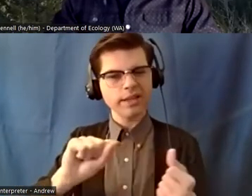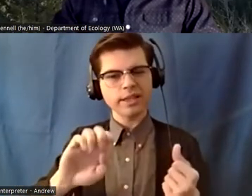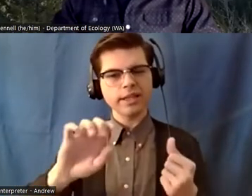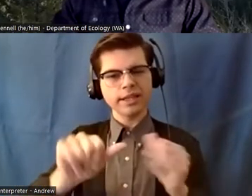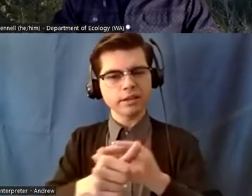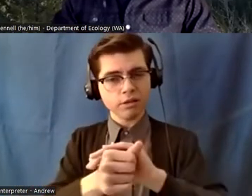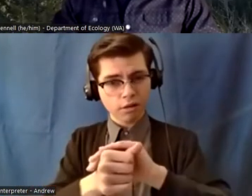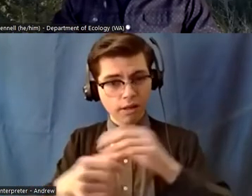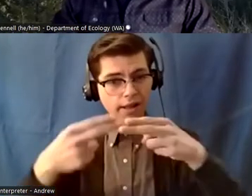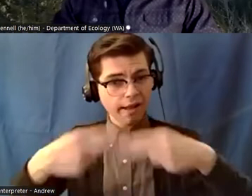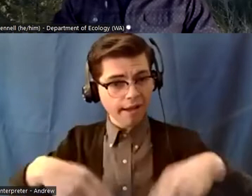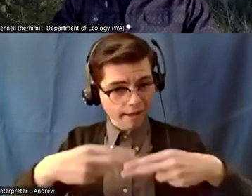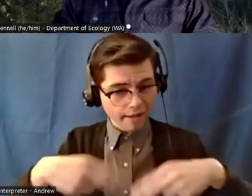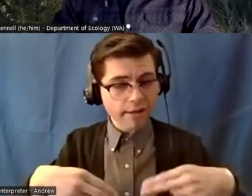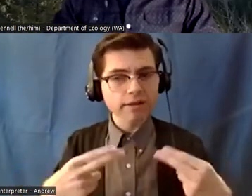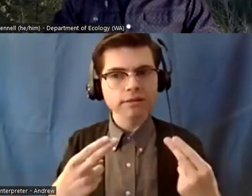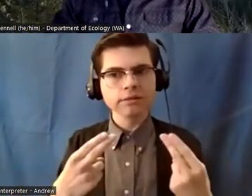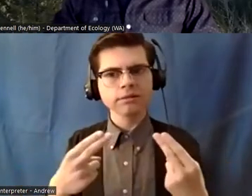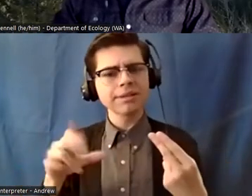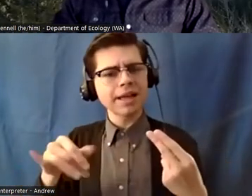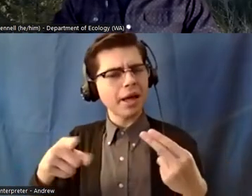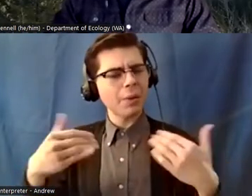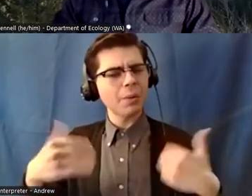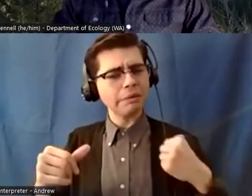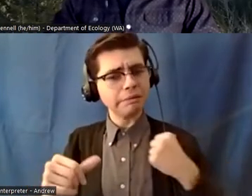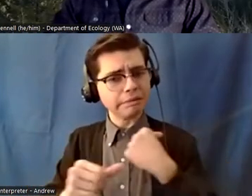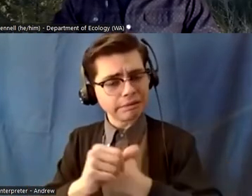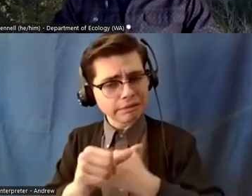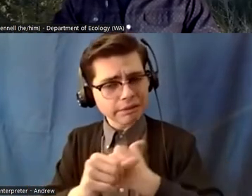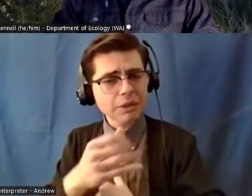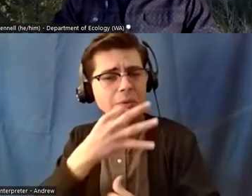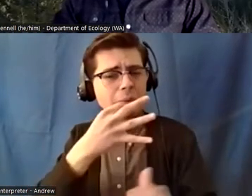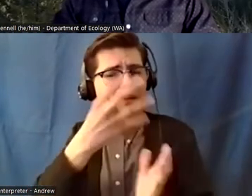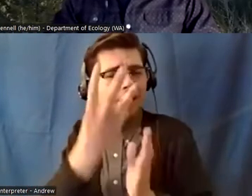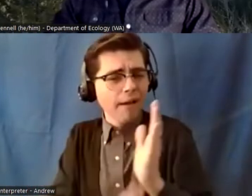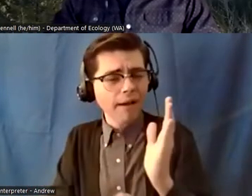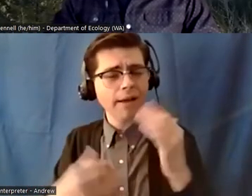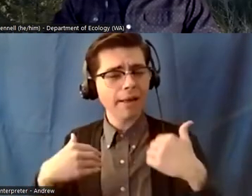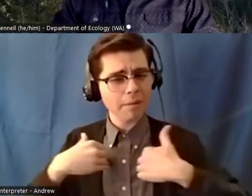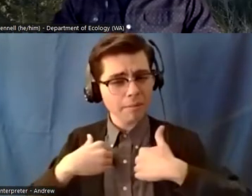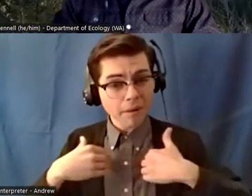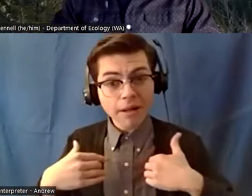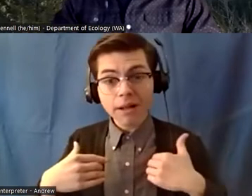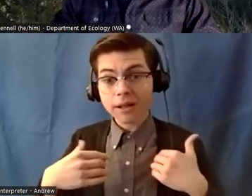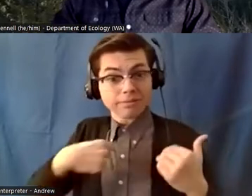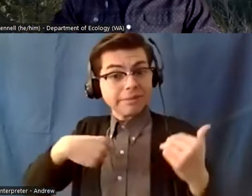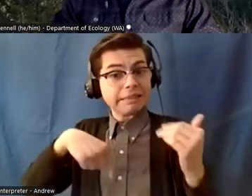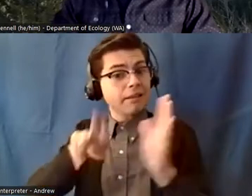i'll care for them can you imagine as an undergrad student that tremendous